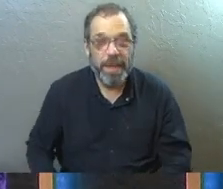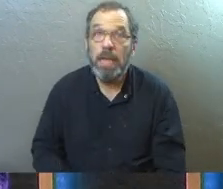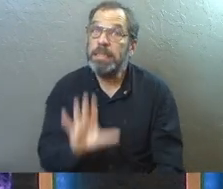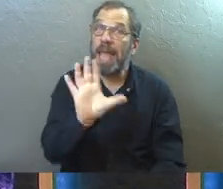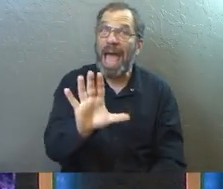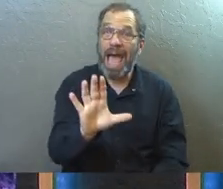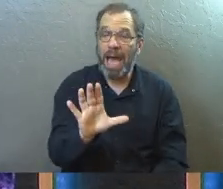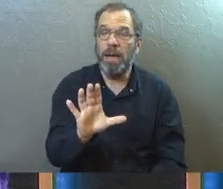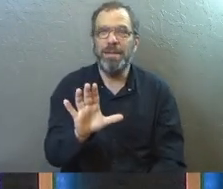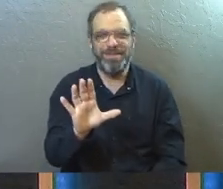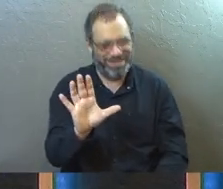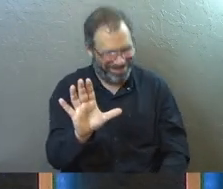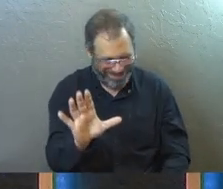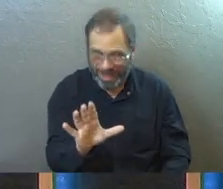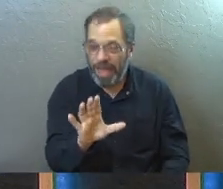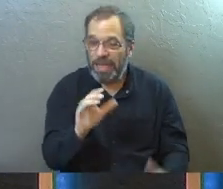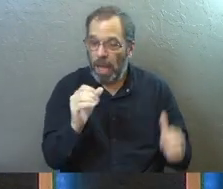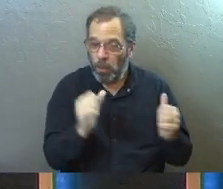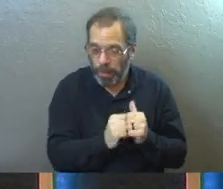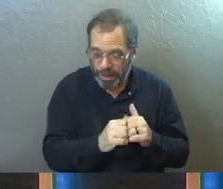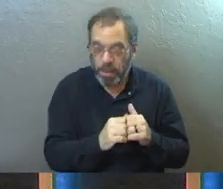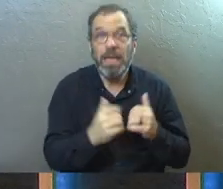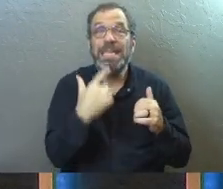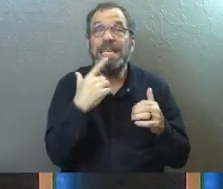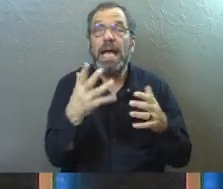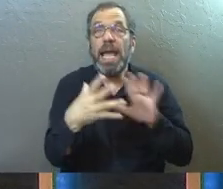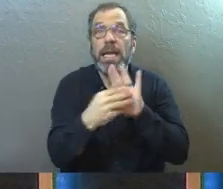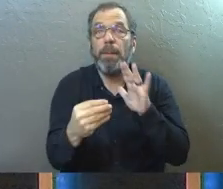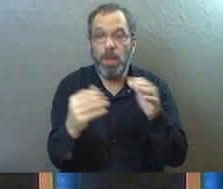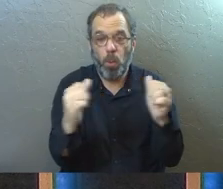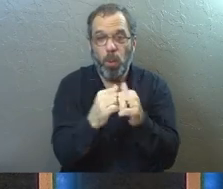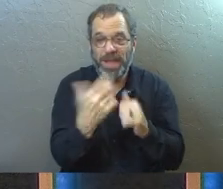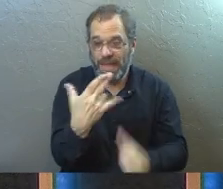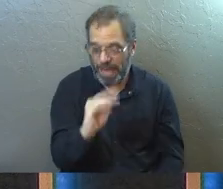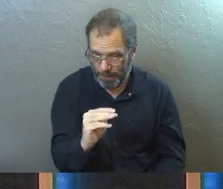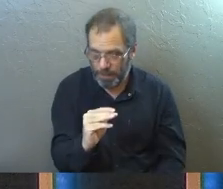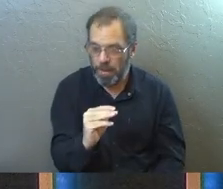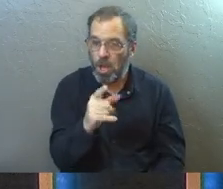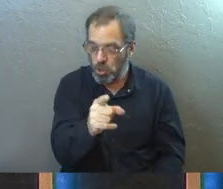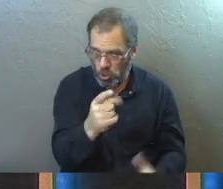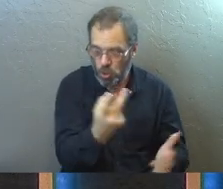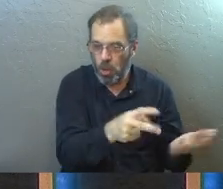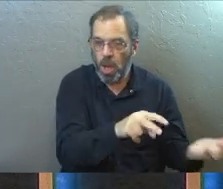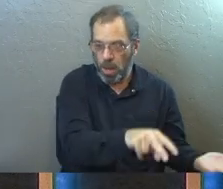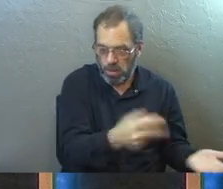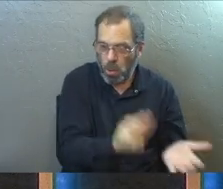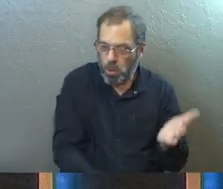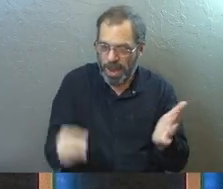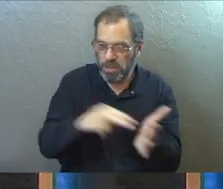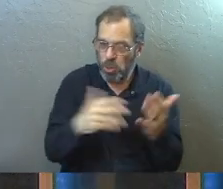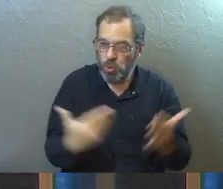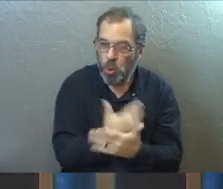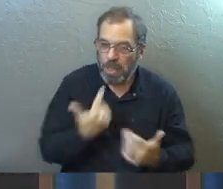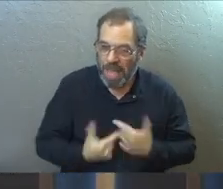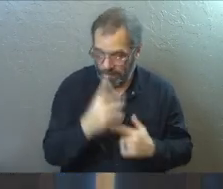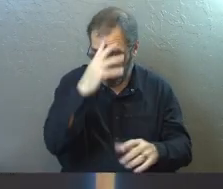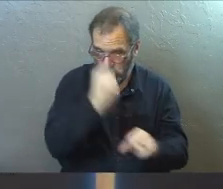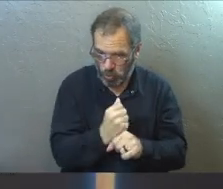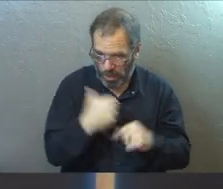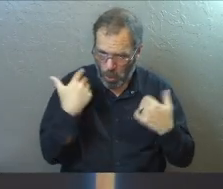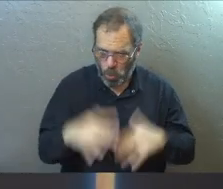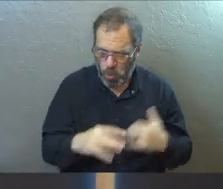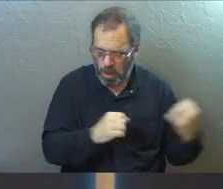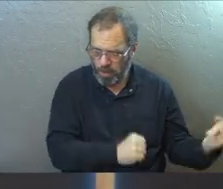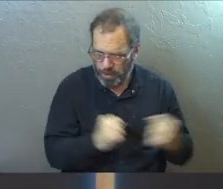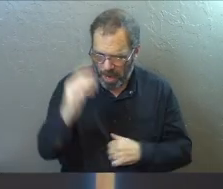And with him. Still in 12 here. And with him. Say with him. With him. And with him, you were raised to new life because you trusted the